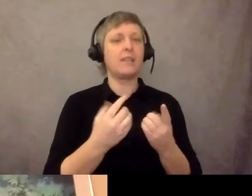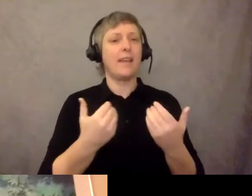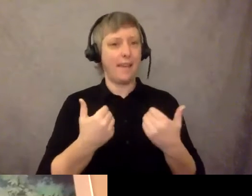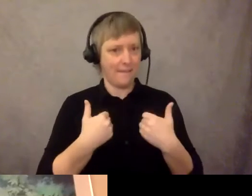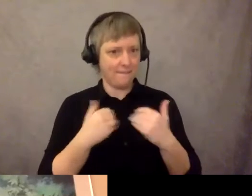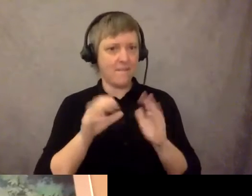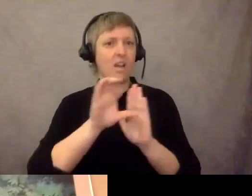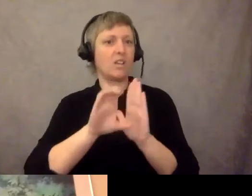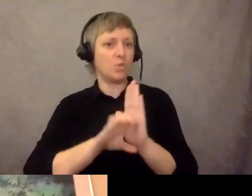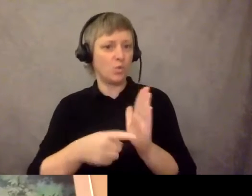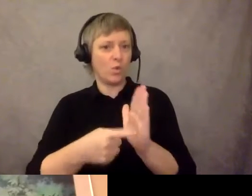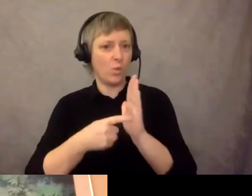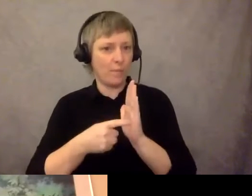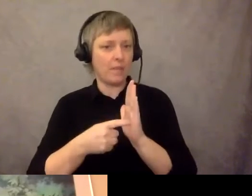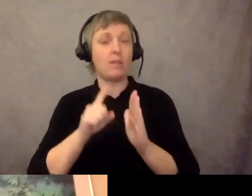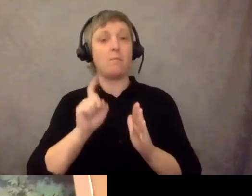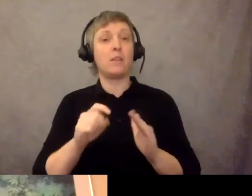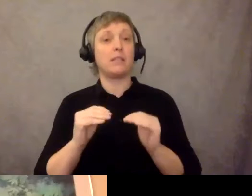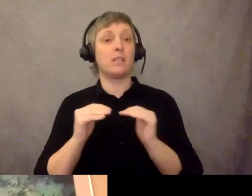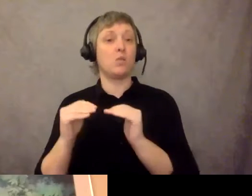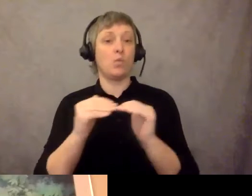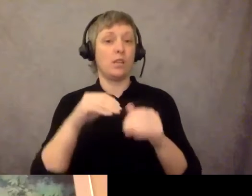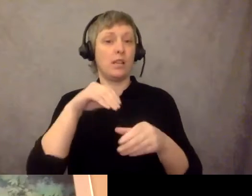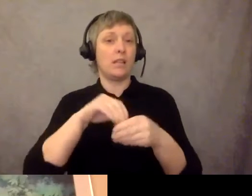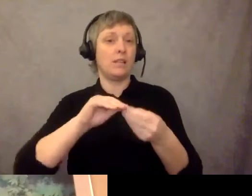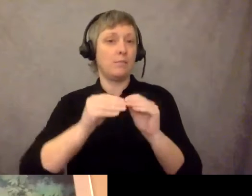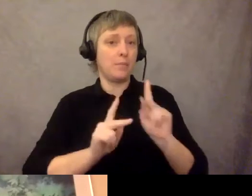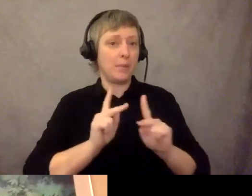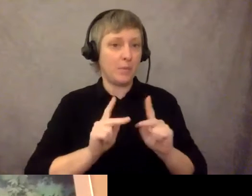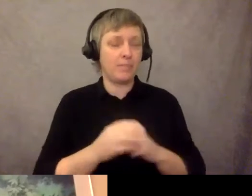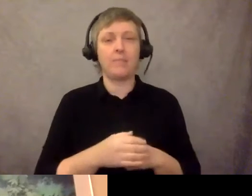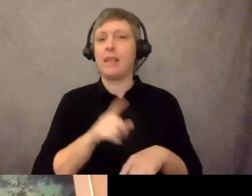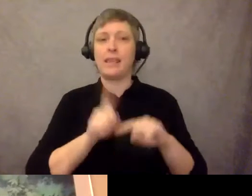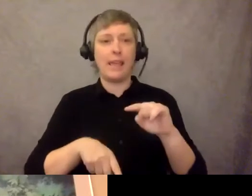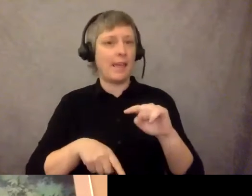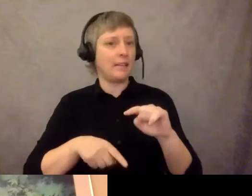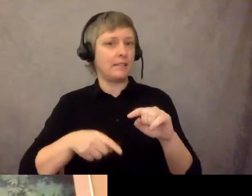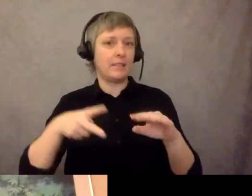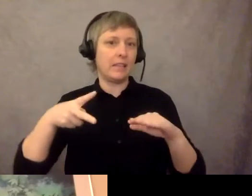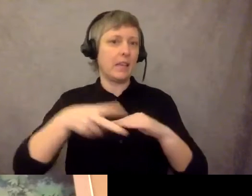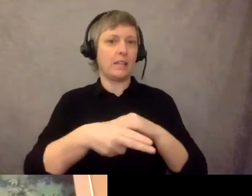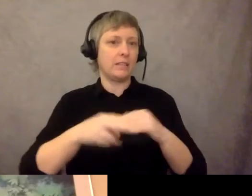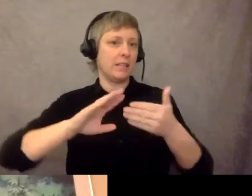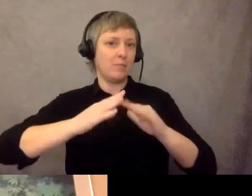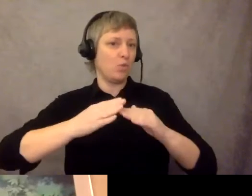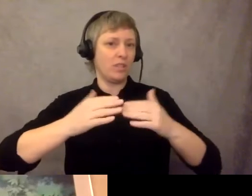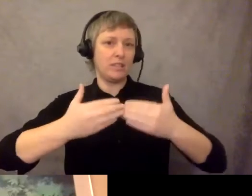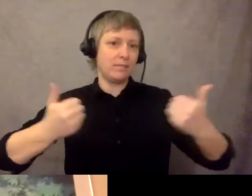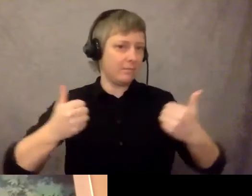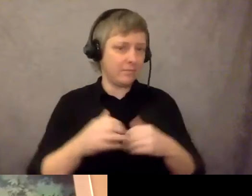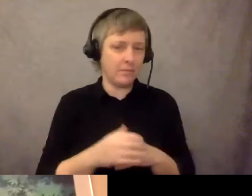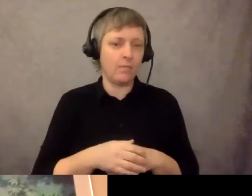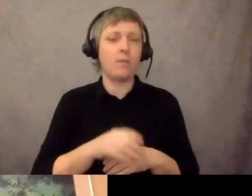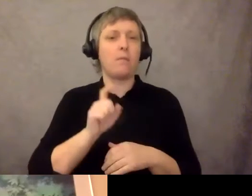population, they need to not cut communities up, they need to honor natural barriers